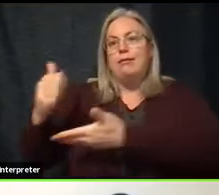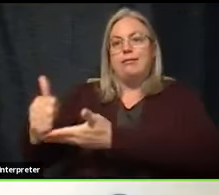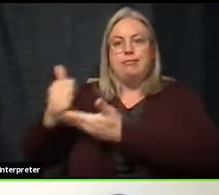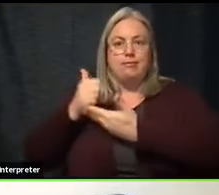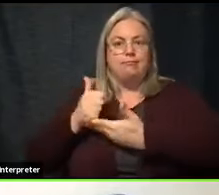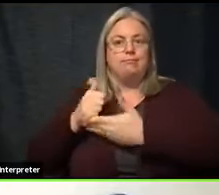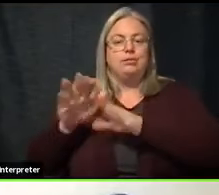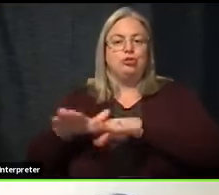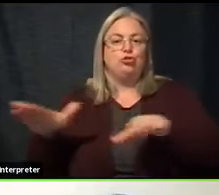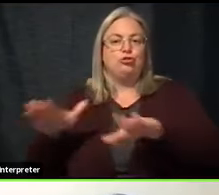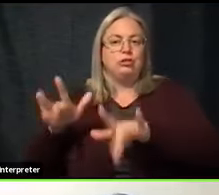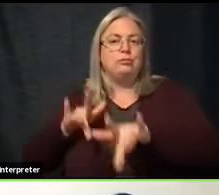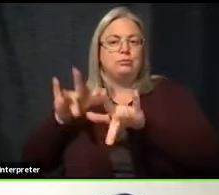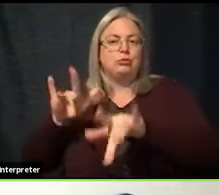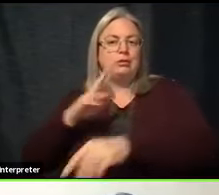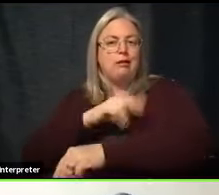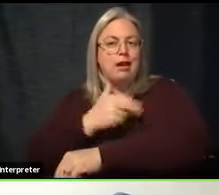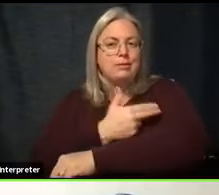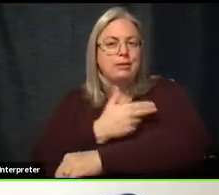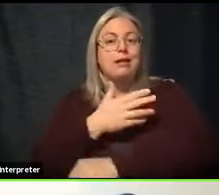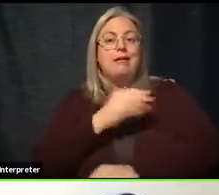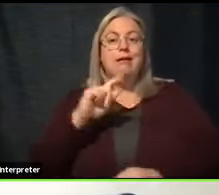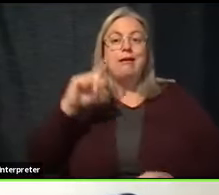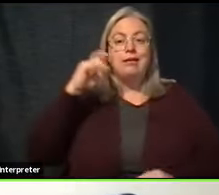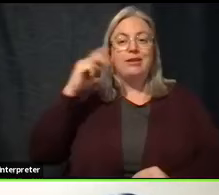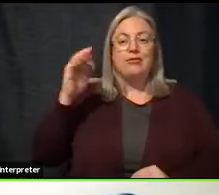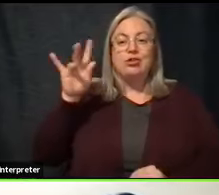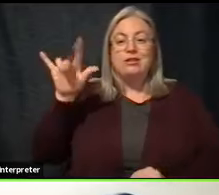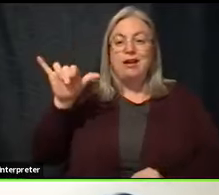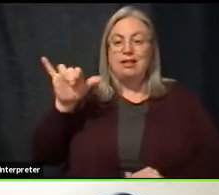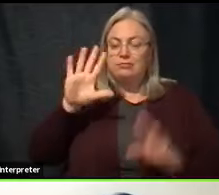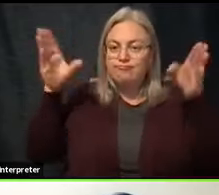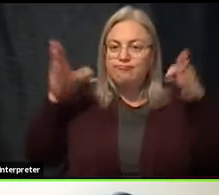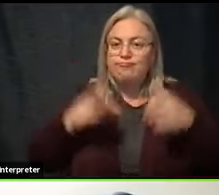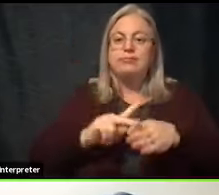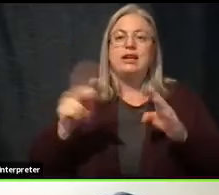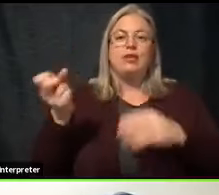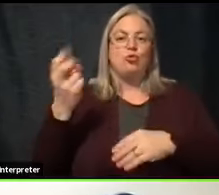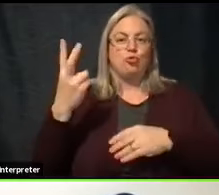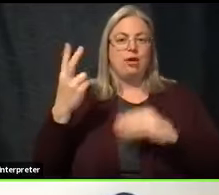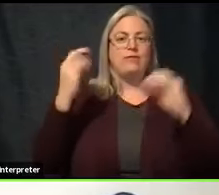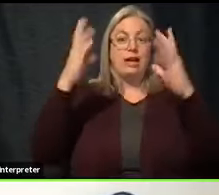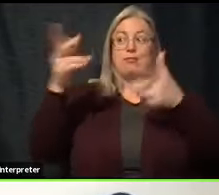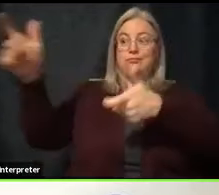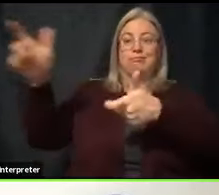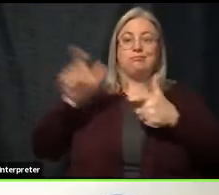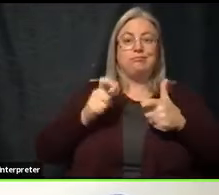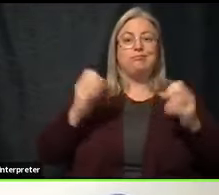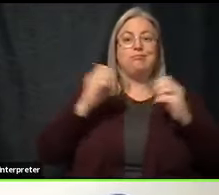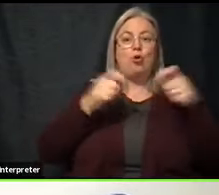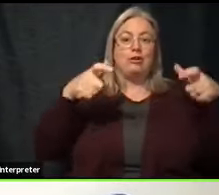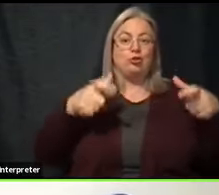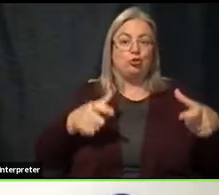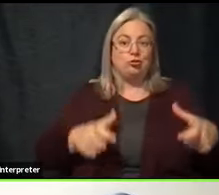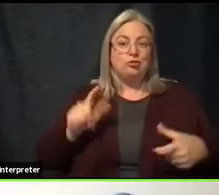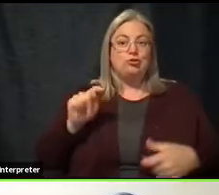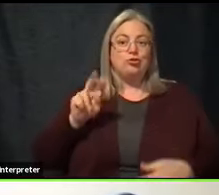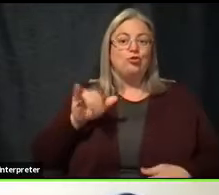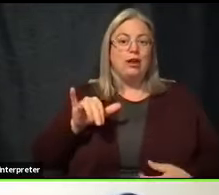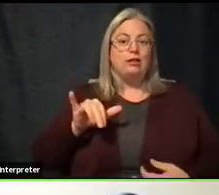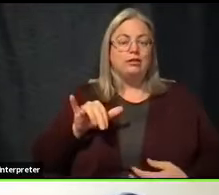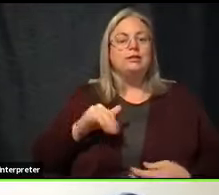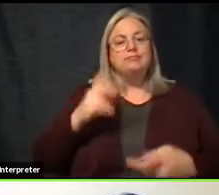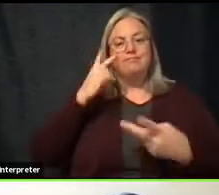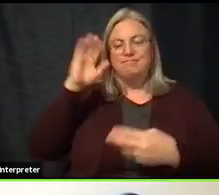as well as Governor Kelly focusing on K through 12 educators and providing extra trays. Now, I know that we do have a lot of